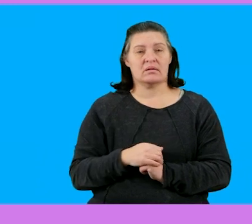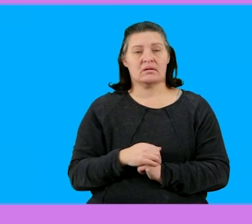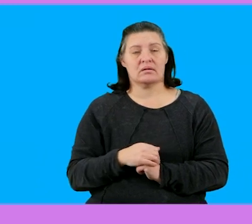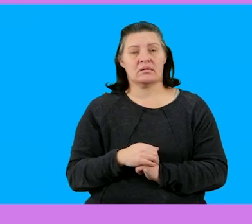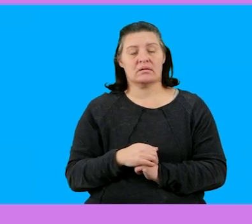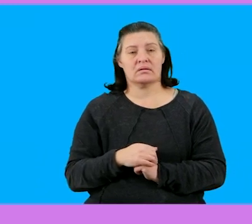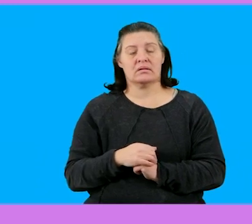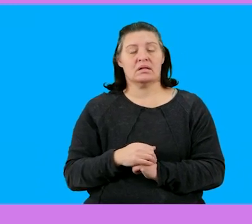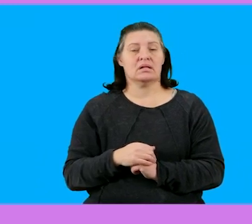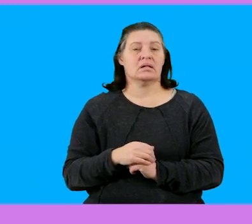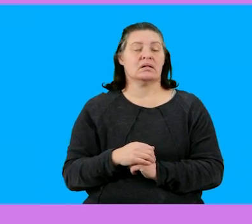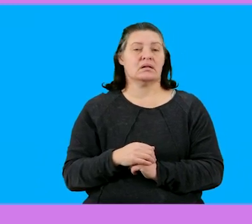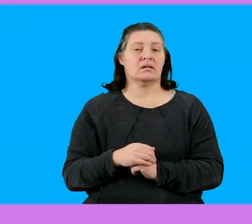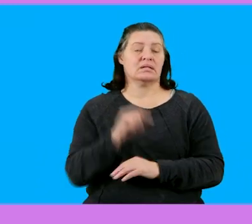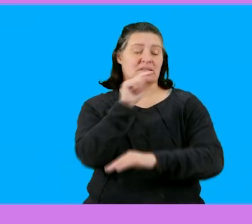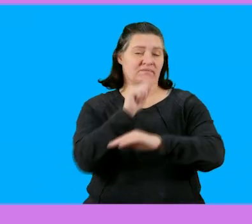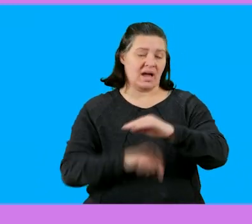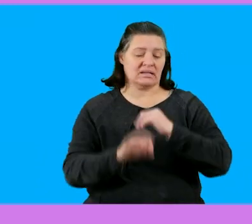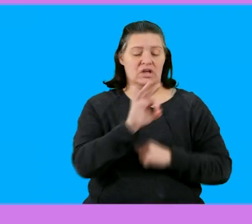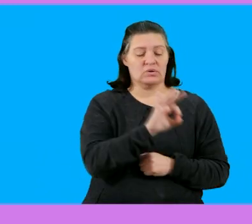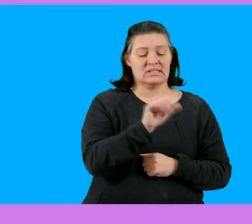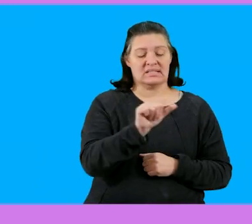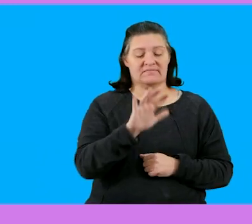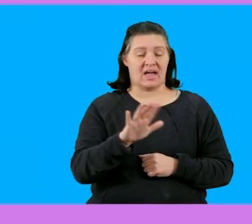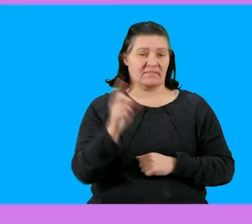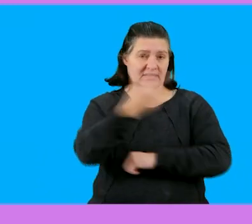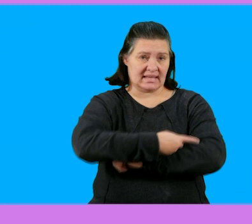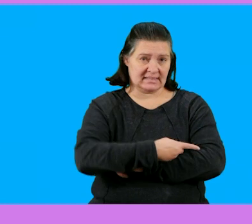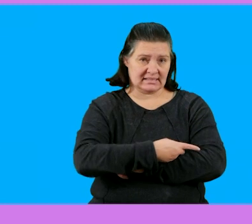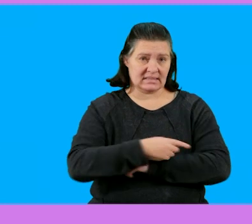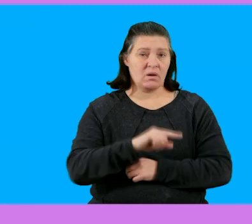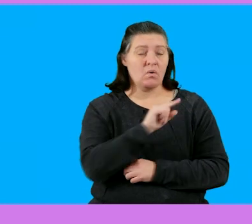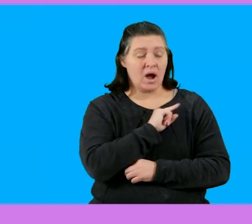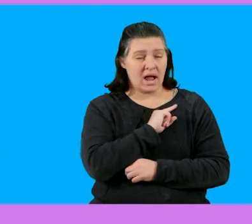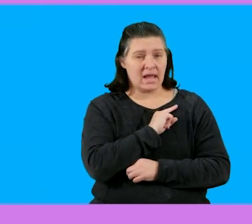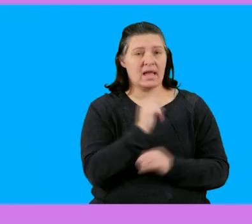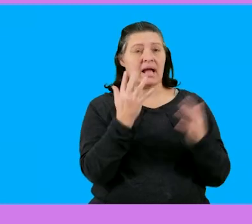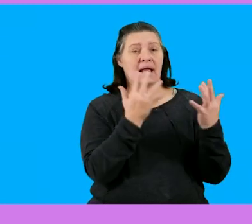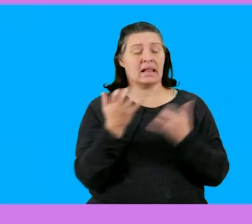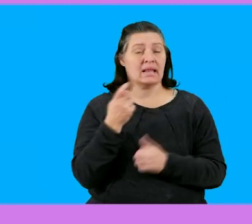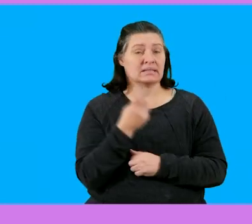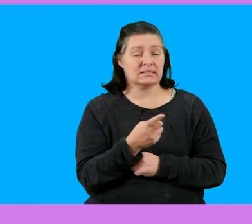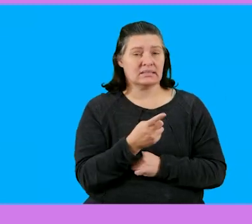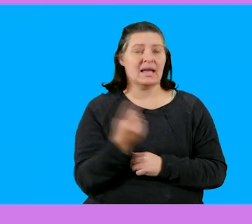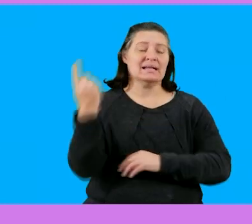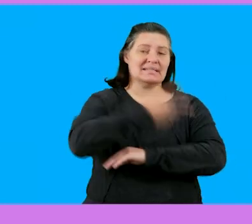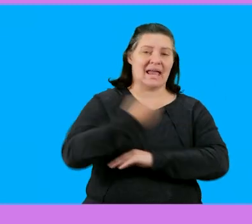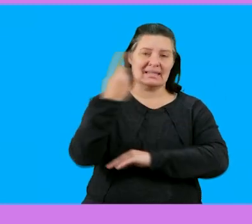divide that by 365 days right remember it says it's calculated